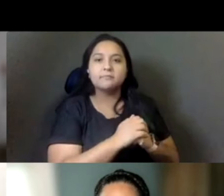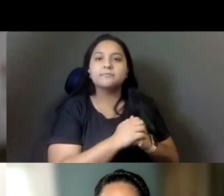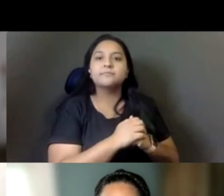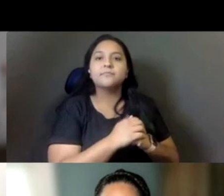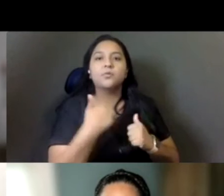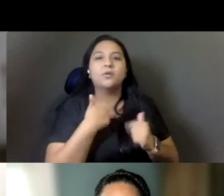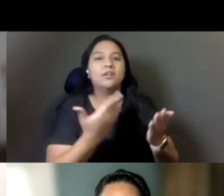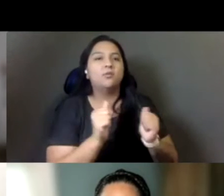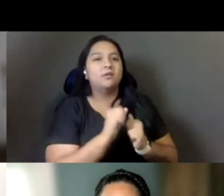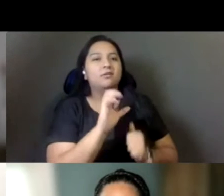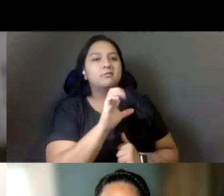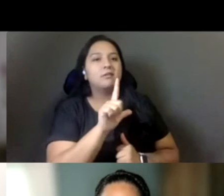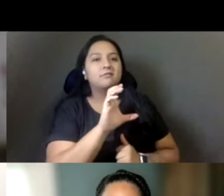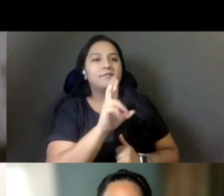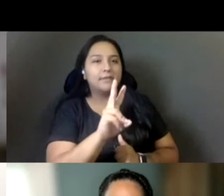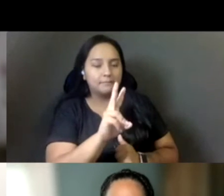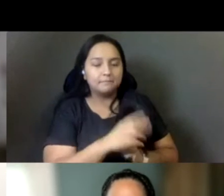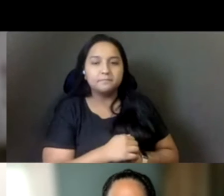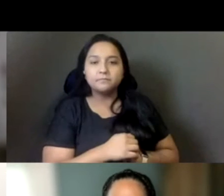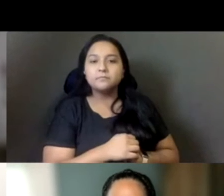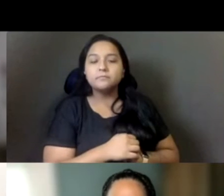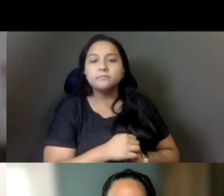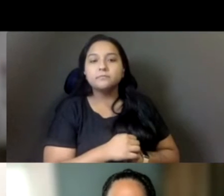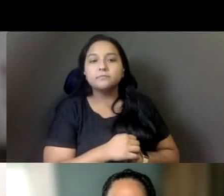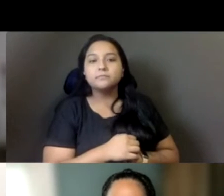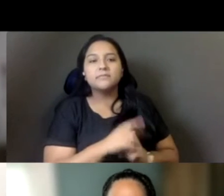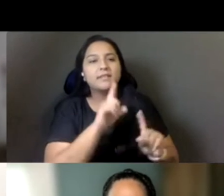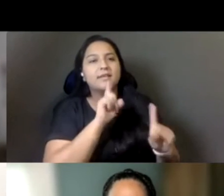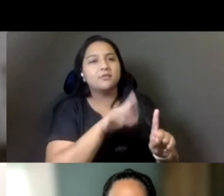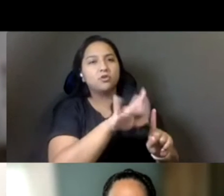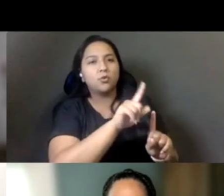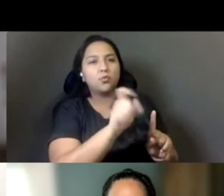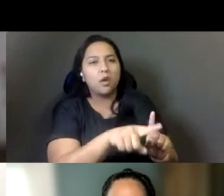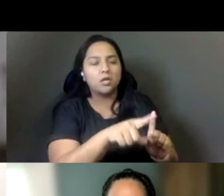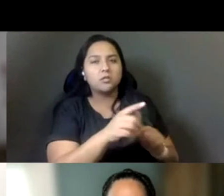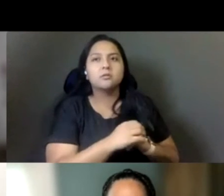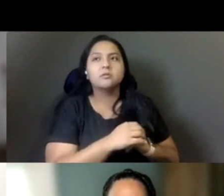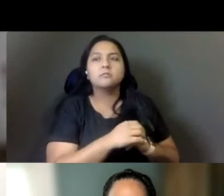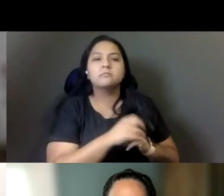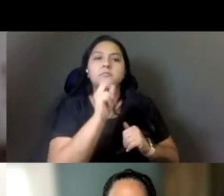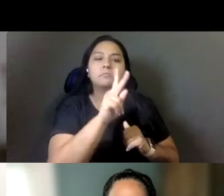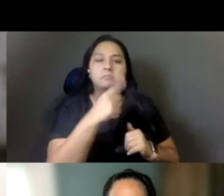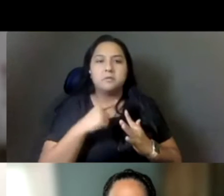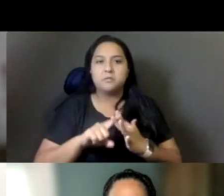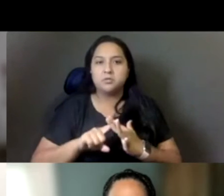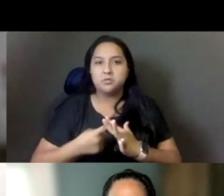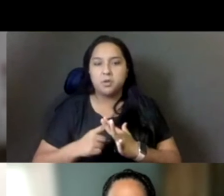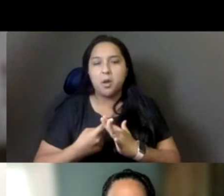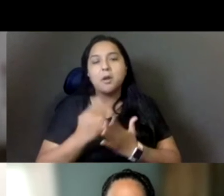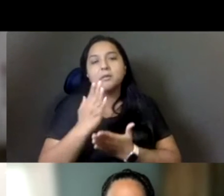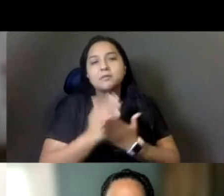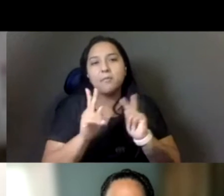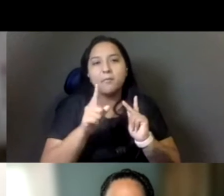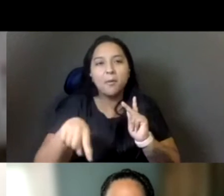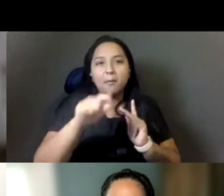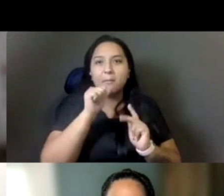voters pronouncing him. And to answer the question, I'm actually going to probably start in a place that people don't expect. I mean, it's